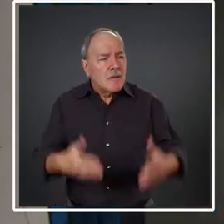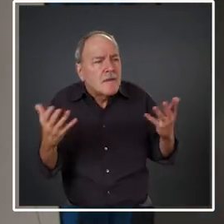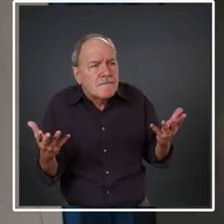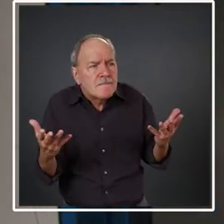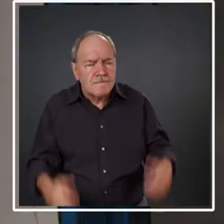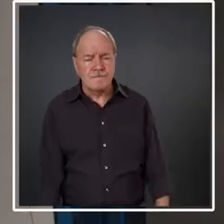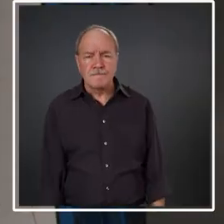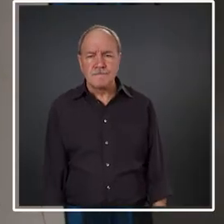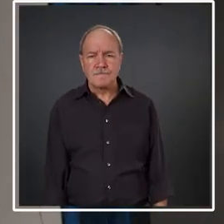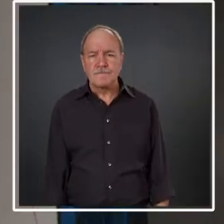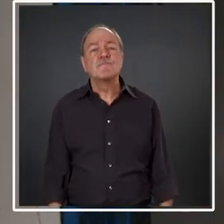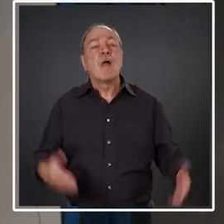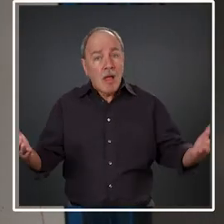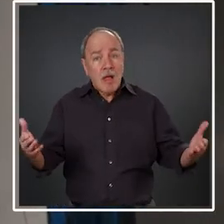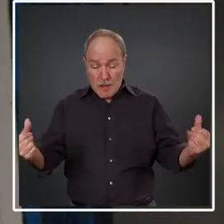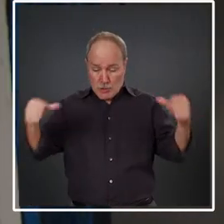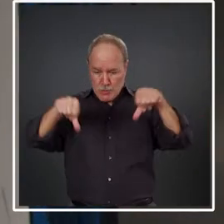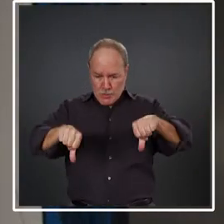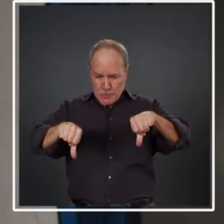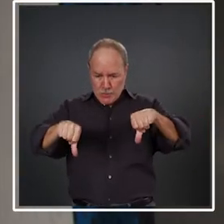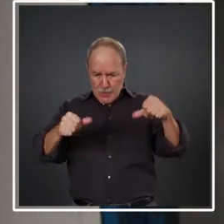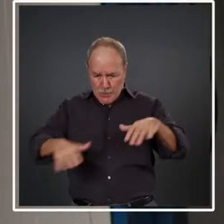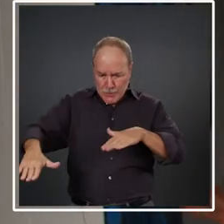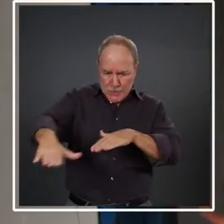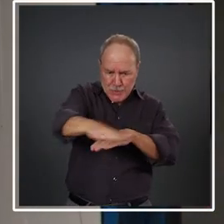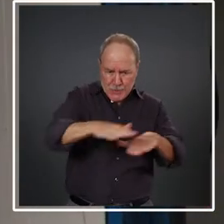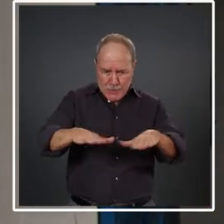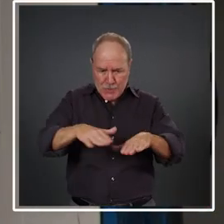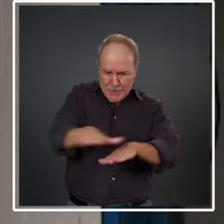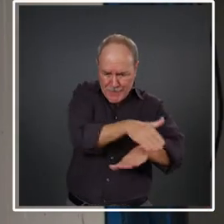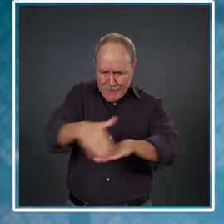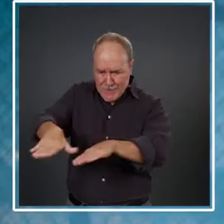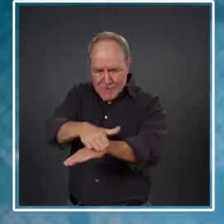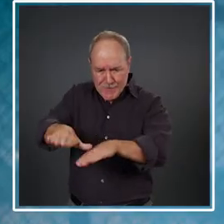What should we do? Flatten all this out with concrete.